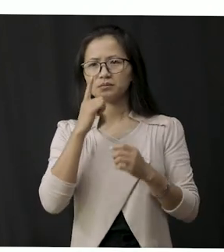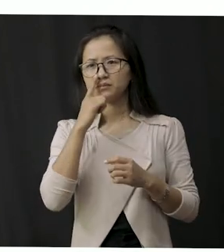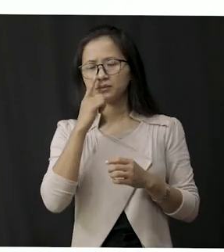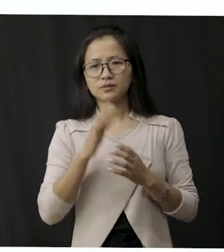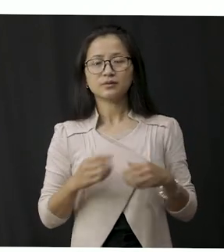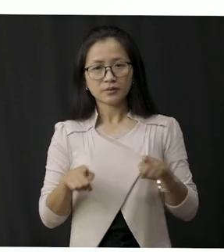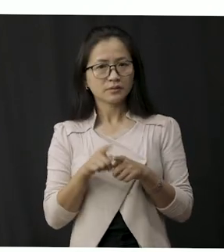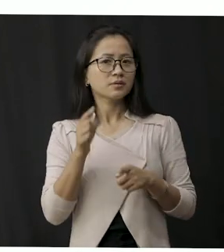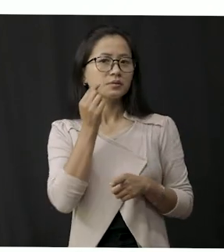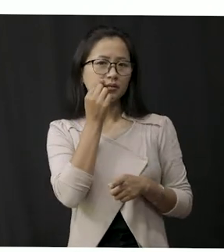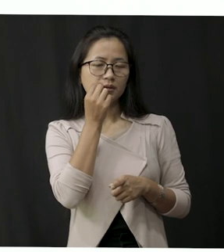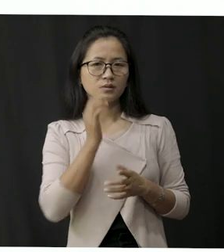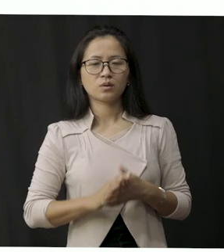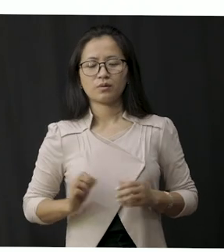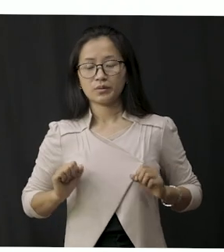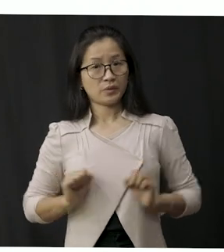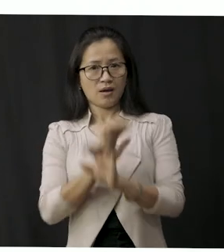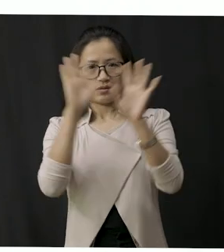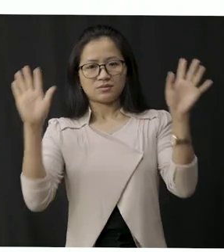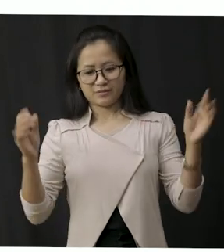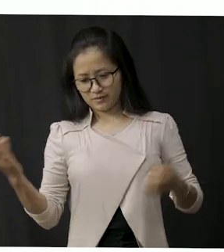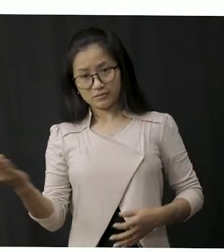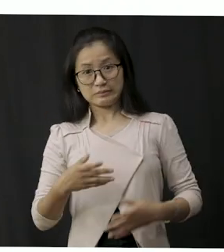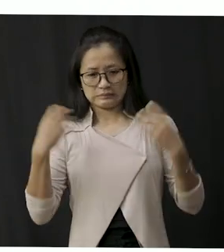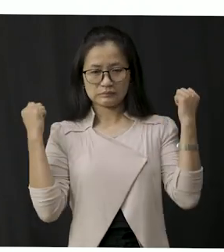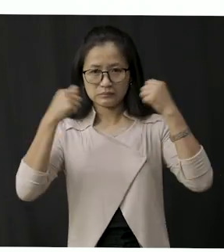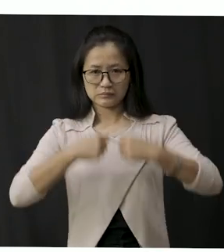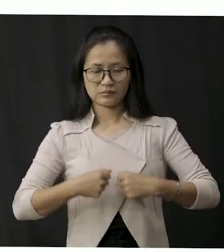all get excited when we wear new clothes